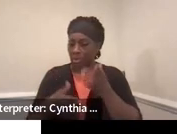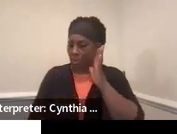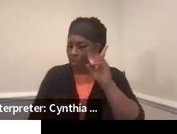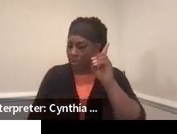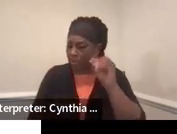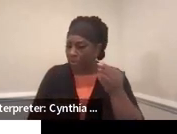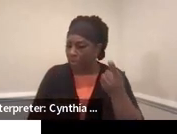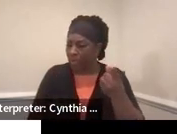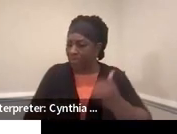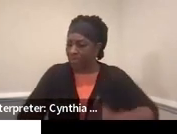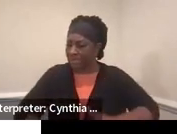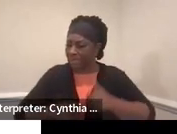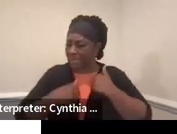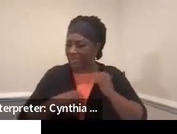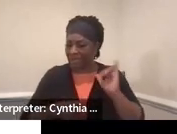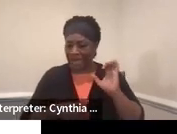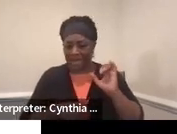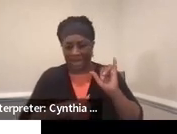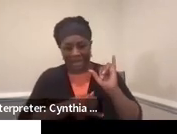over the life of this IEP?